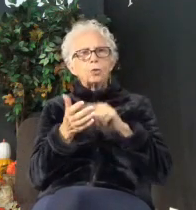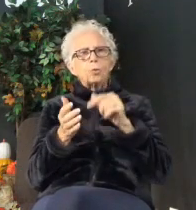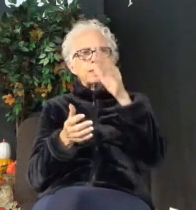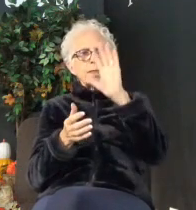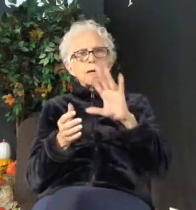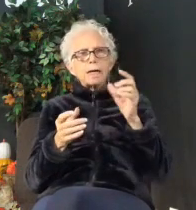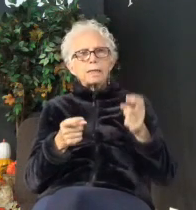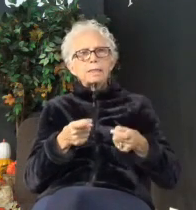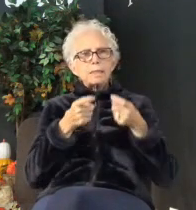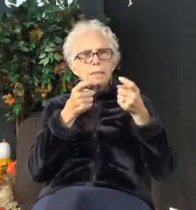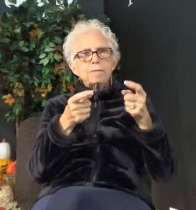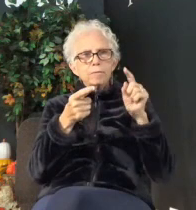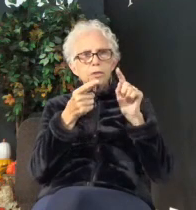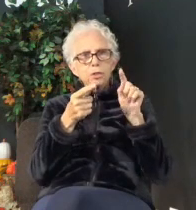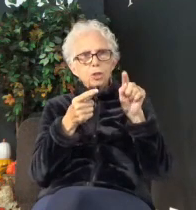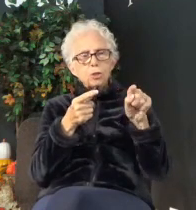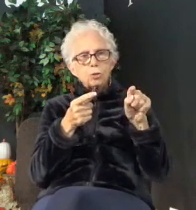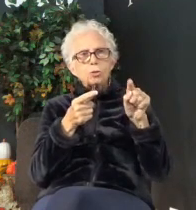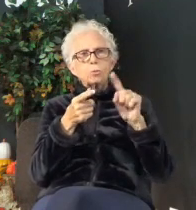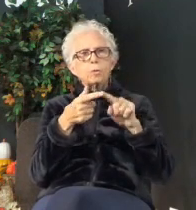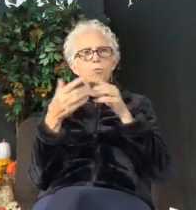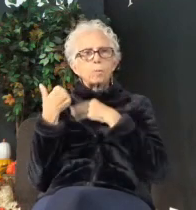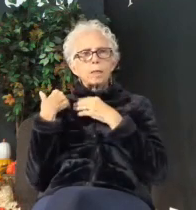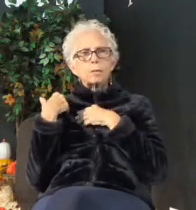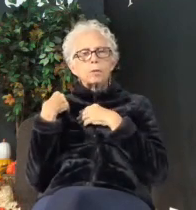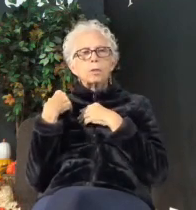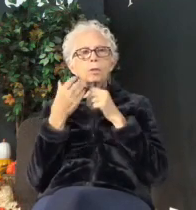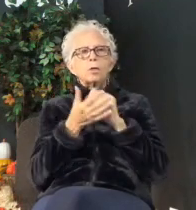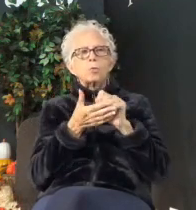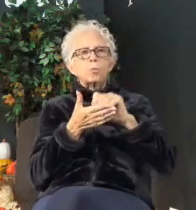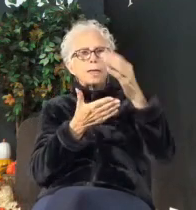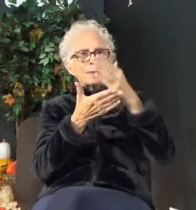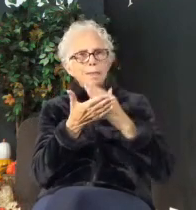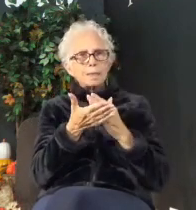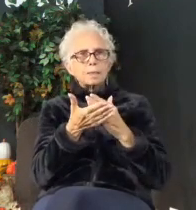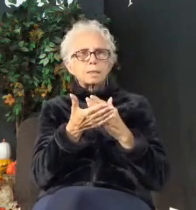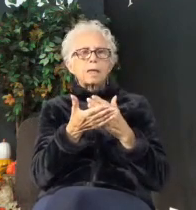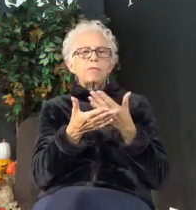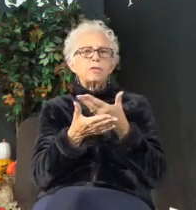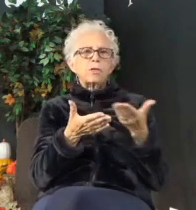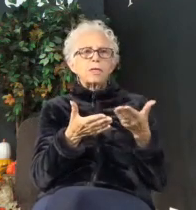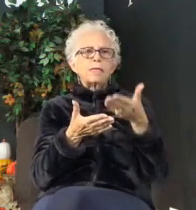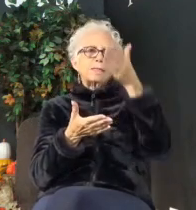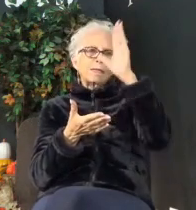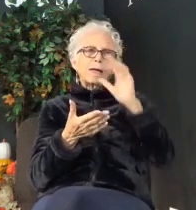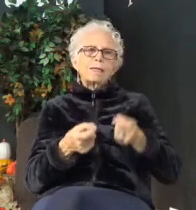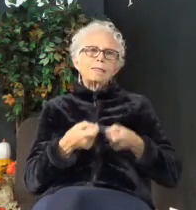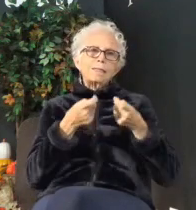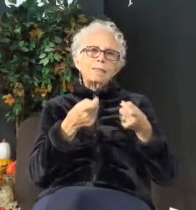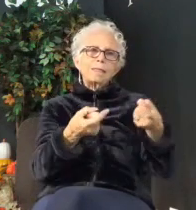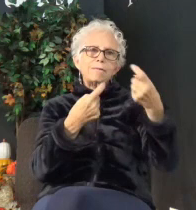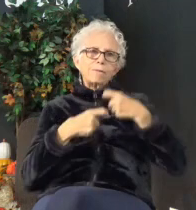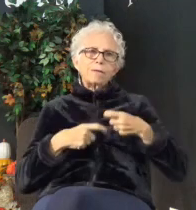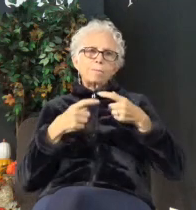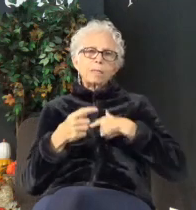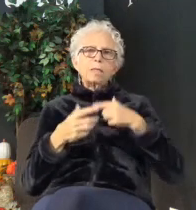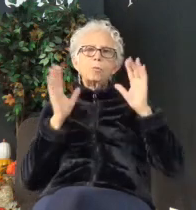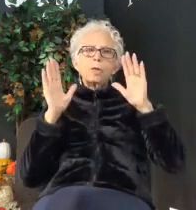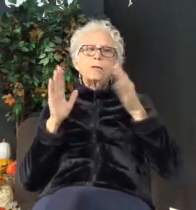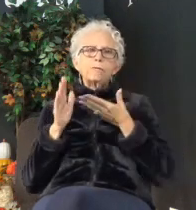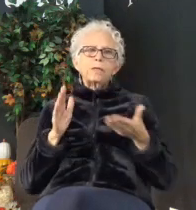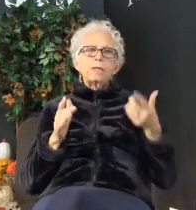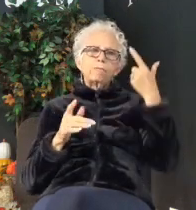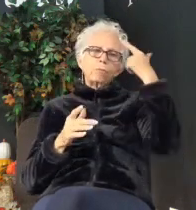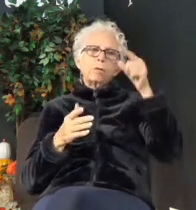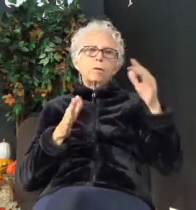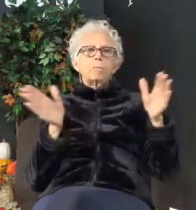entrusted to you. You might want to even write a list. These are the things that God has given me. That'd be a great thing to prepare for next